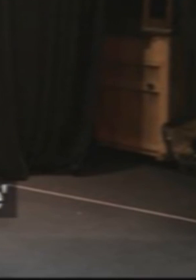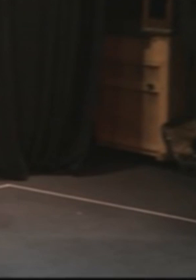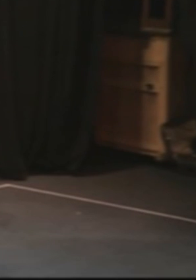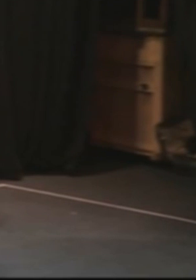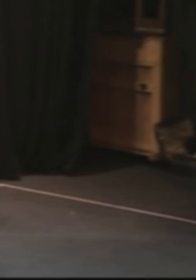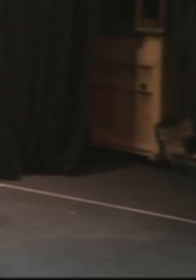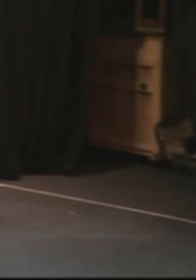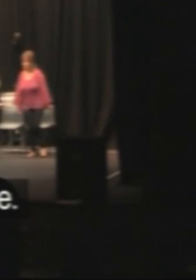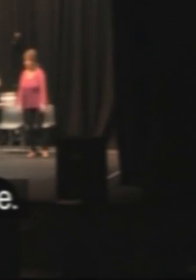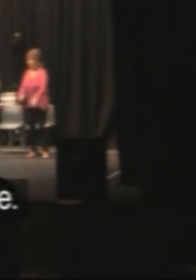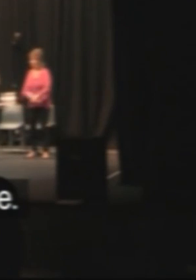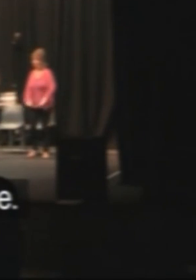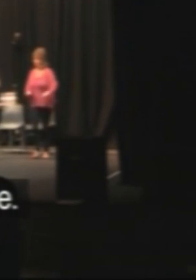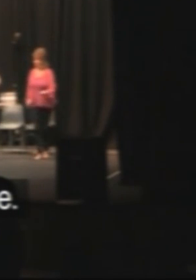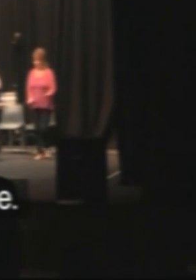That's it.